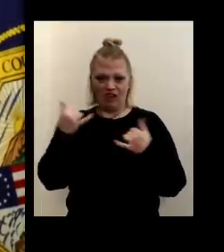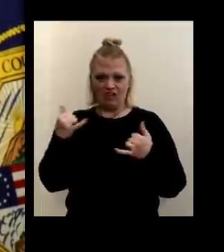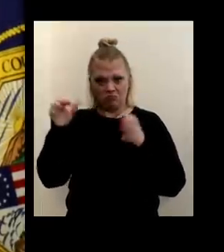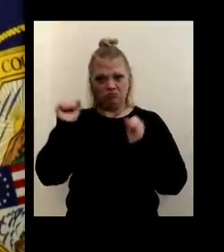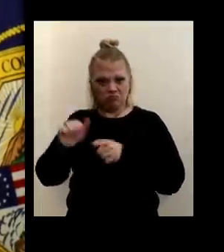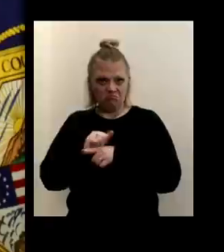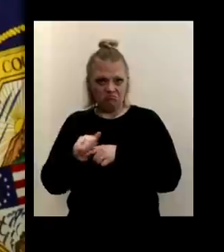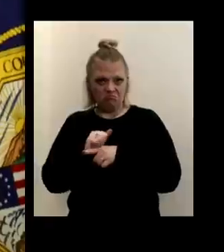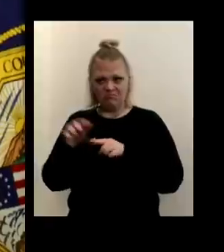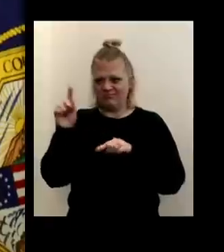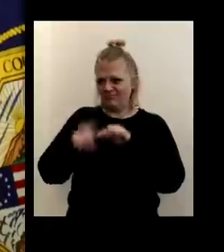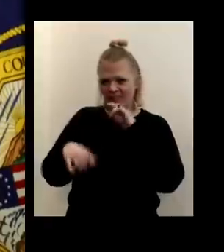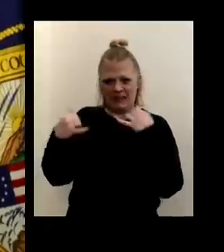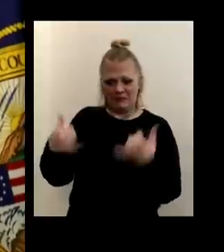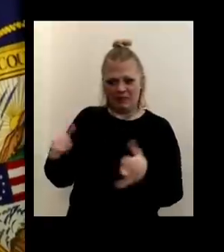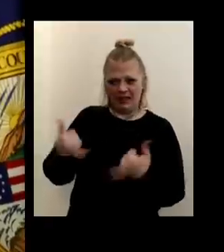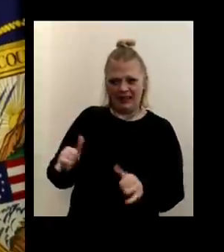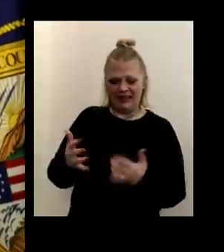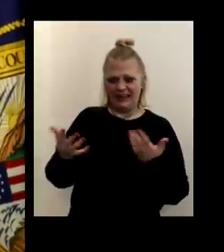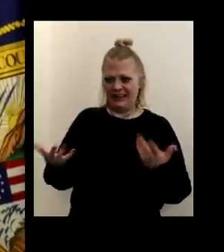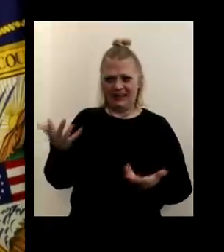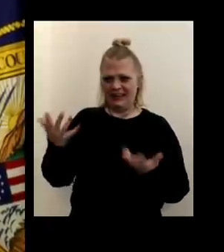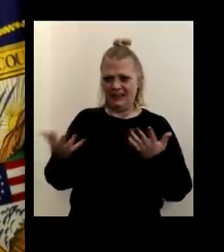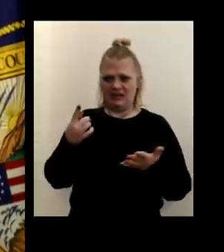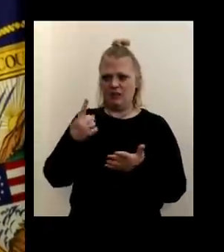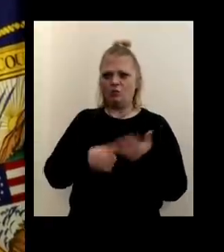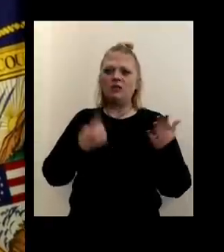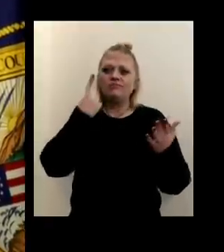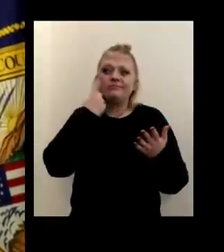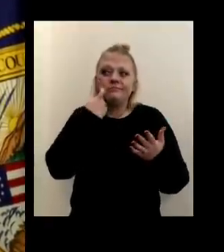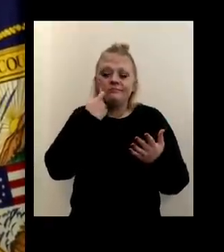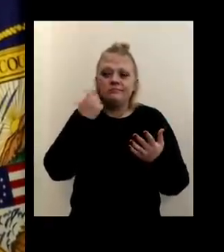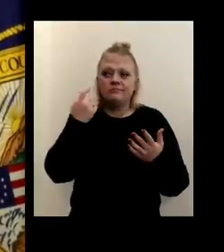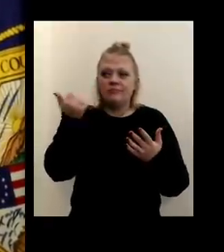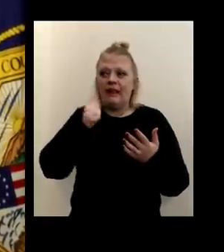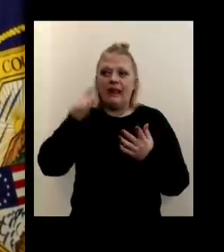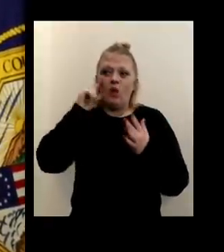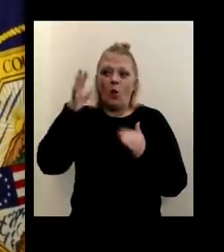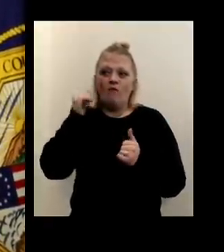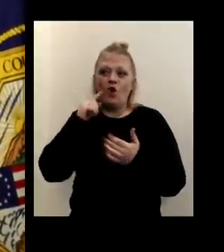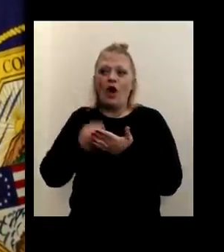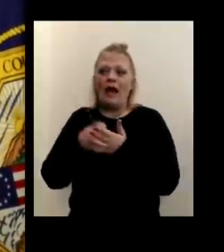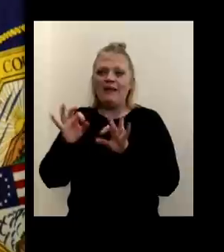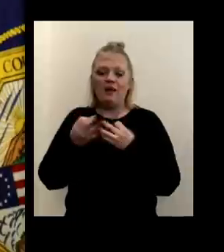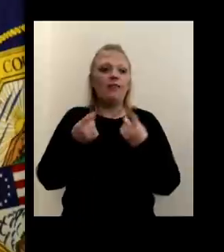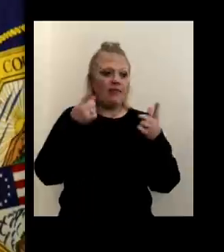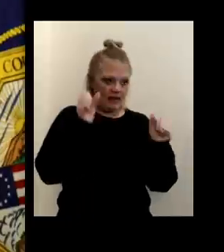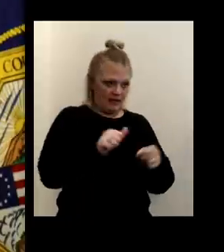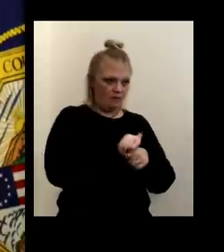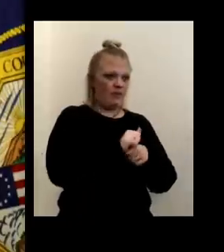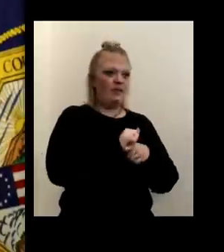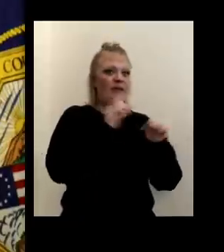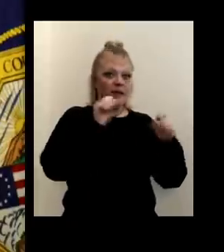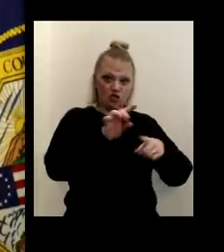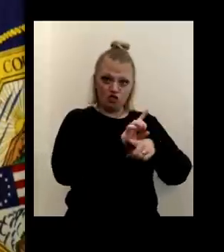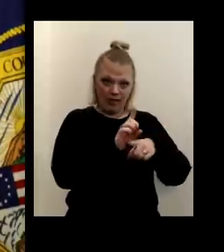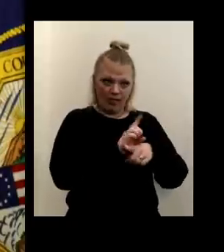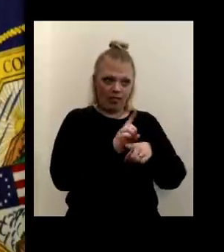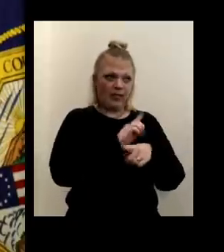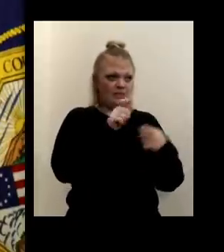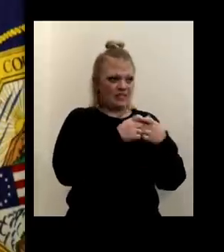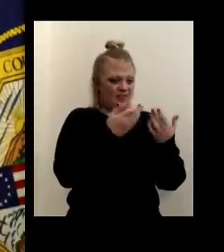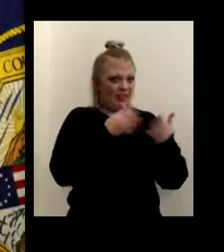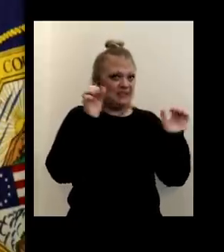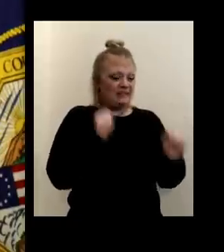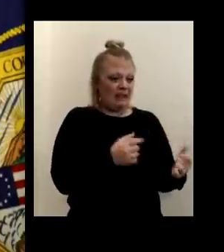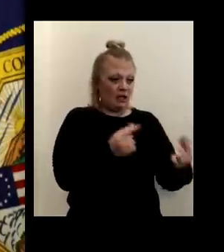practice, but they can't play. What's the latest on any hope for hockey families? Uh, they can practice, they can drill. There's certain things they can